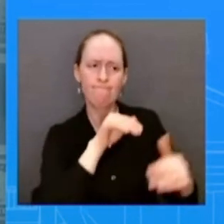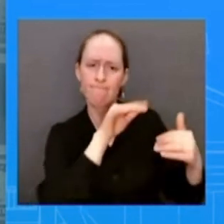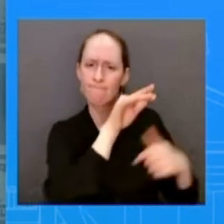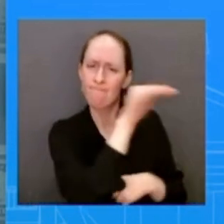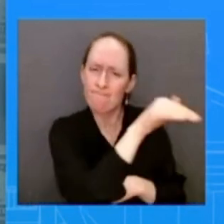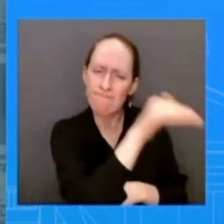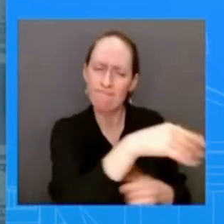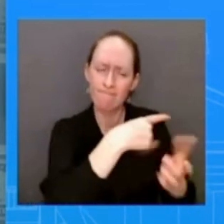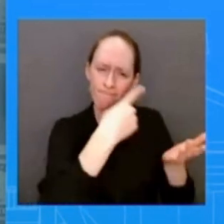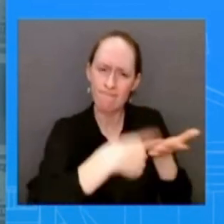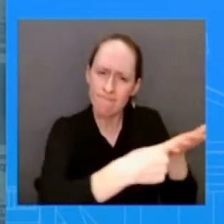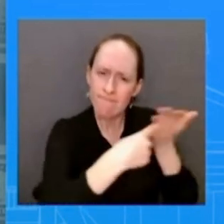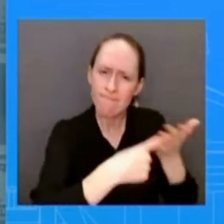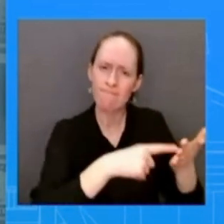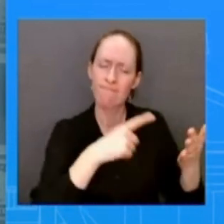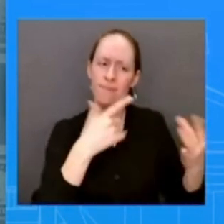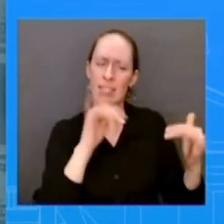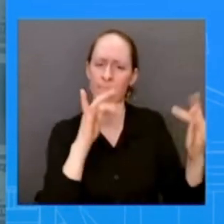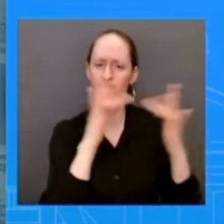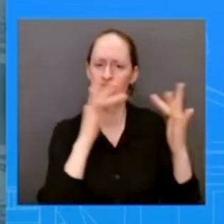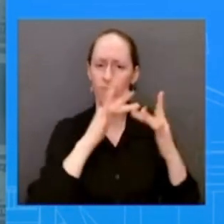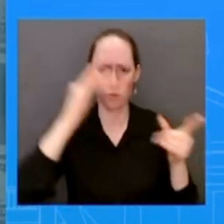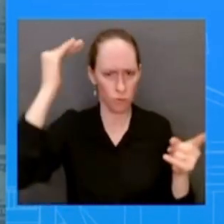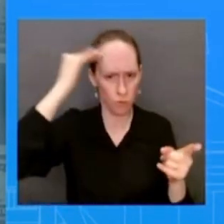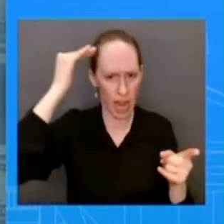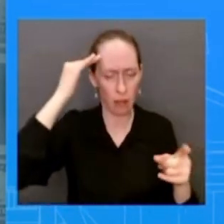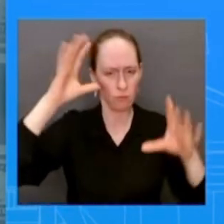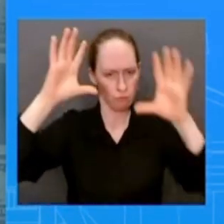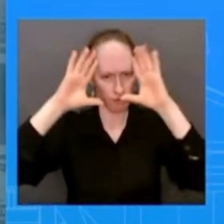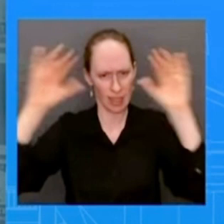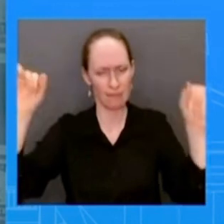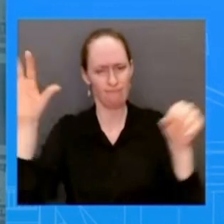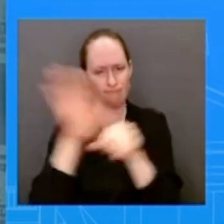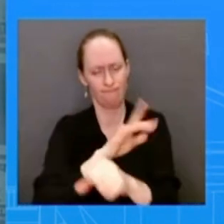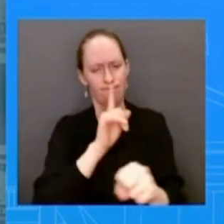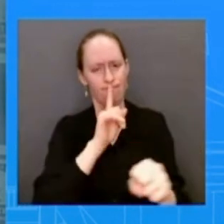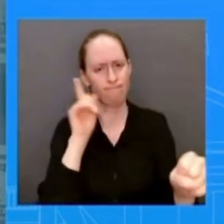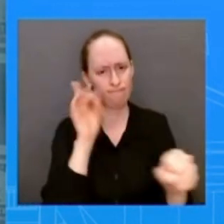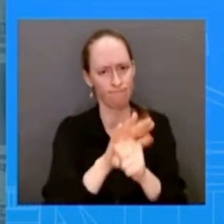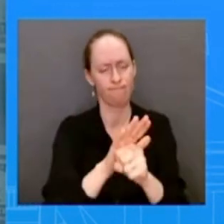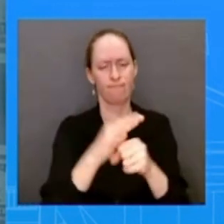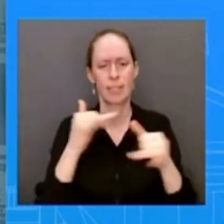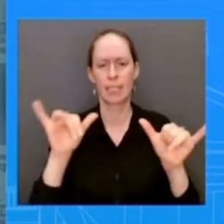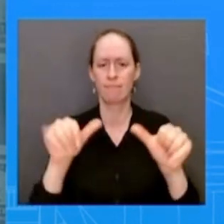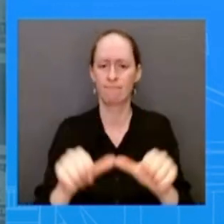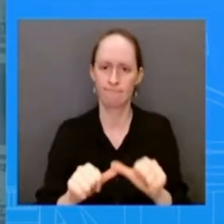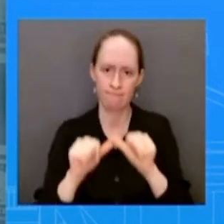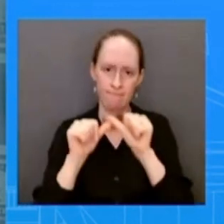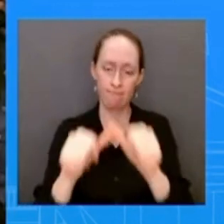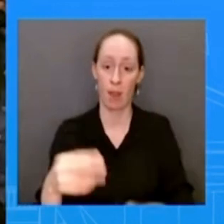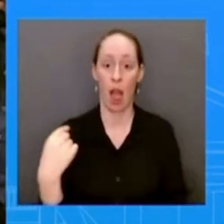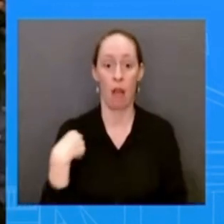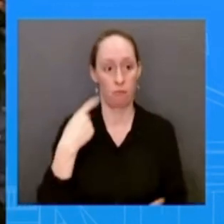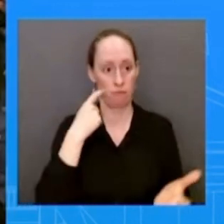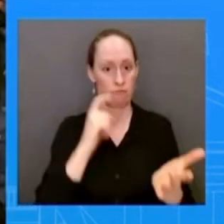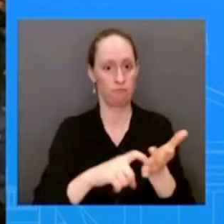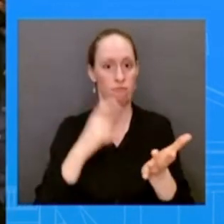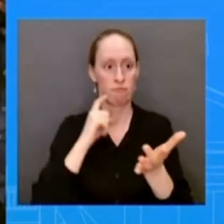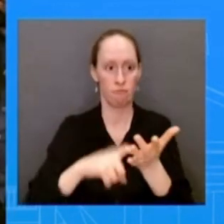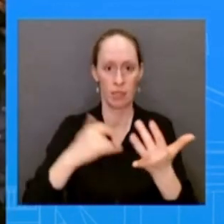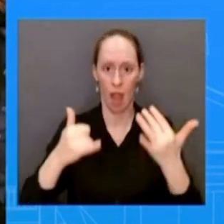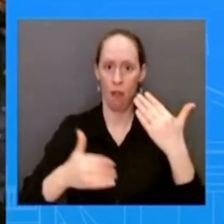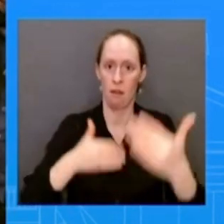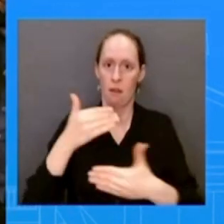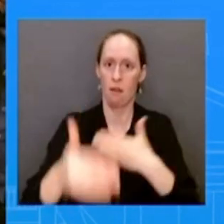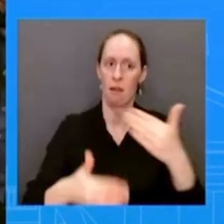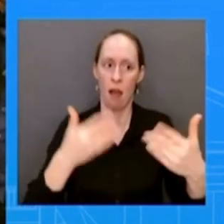dedicated to this and is doing the work that we're actually seeing at the border again when we think about fentanyl but to the violence aspect of it